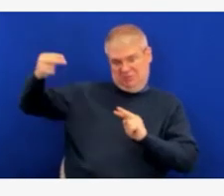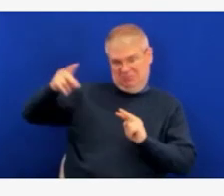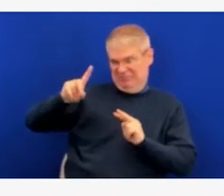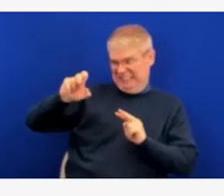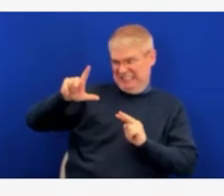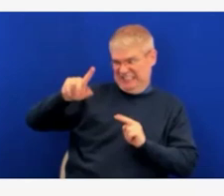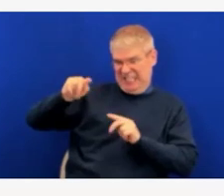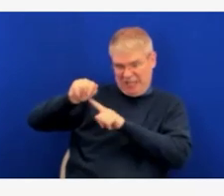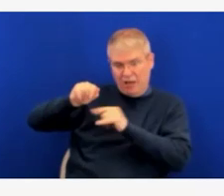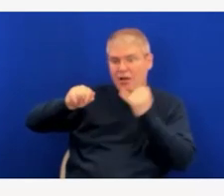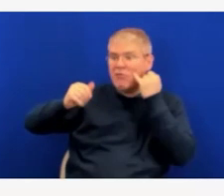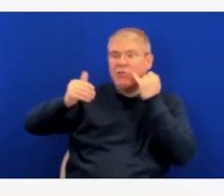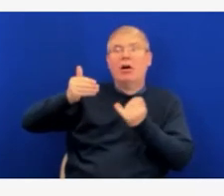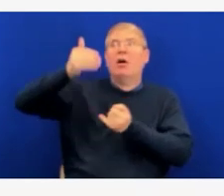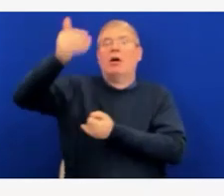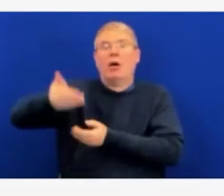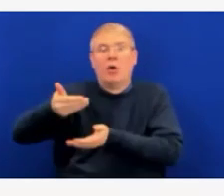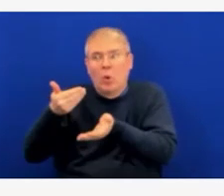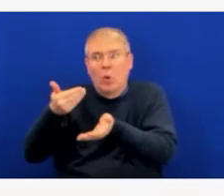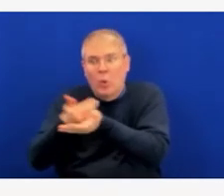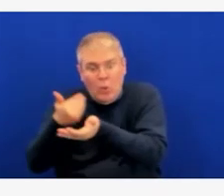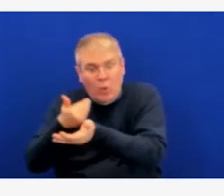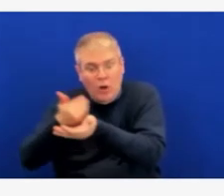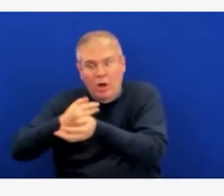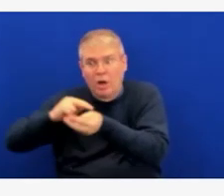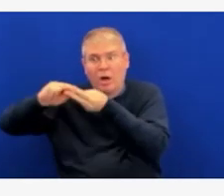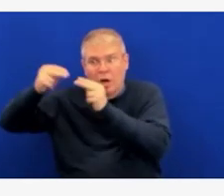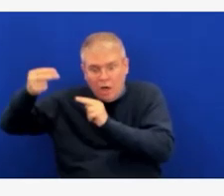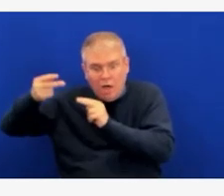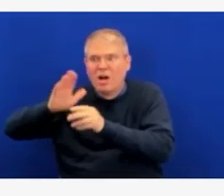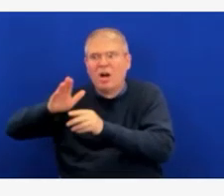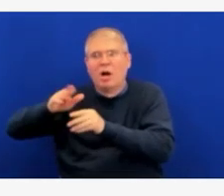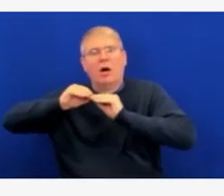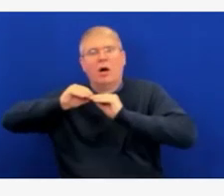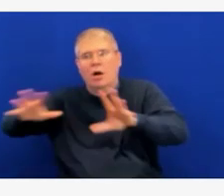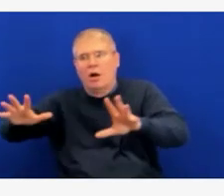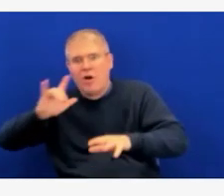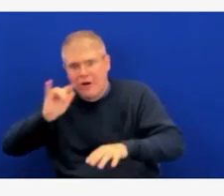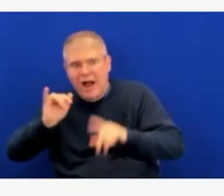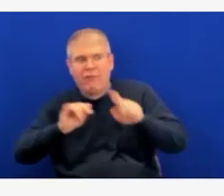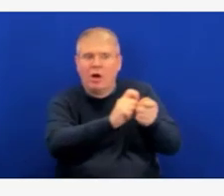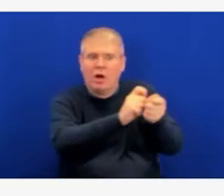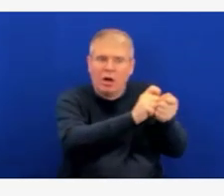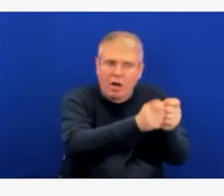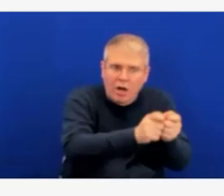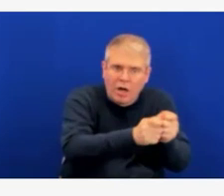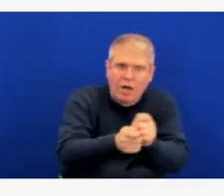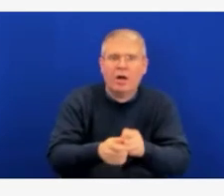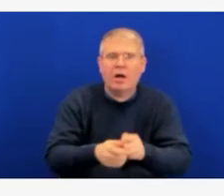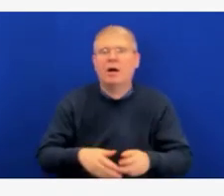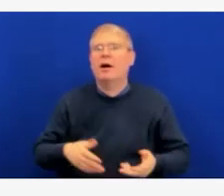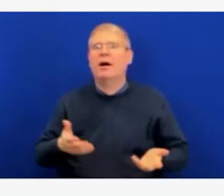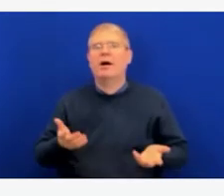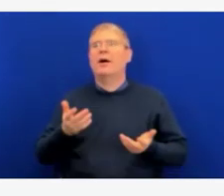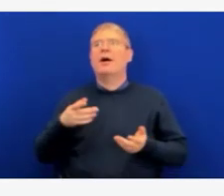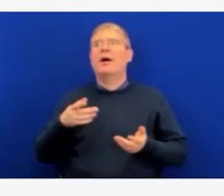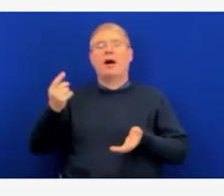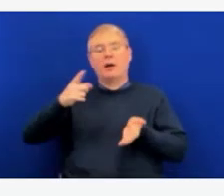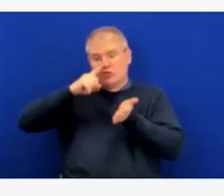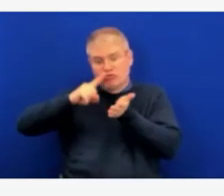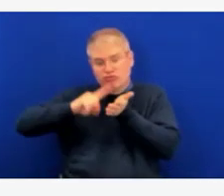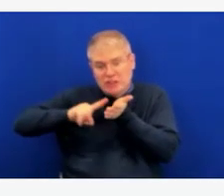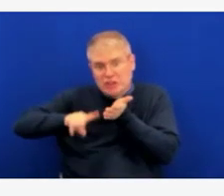variants that could start circulating. So, those sorts of inputs will be brought into any models that are developed. I think we're